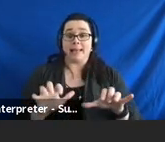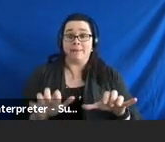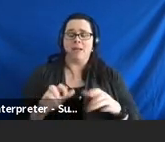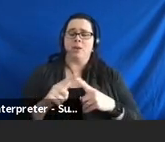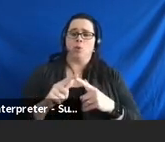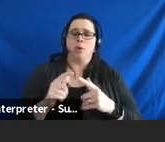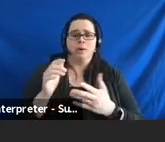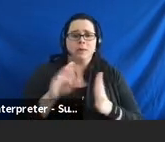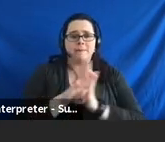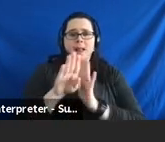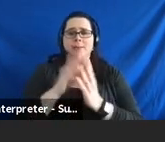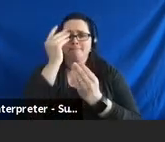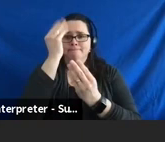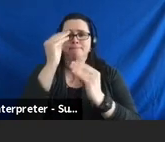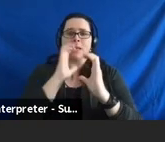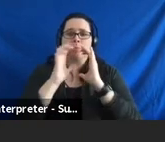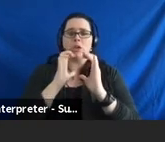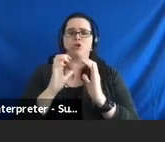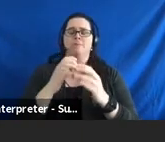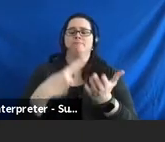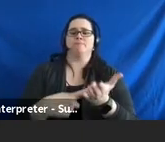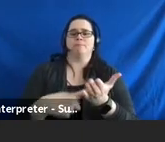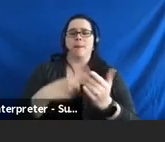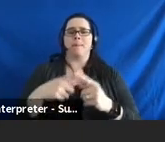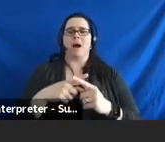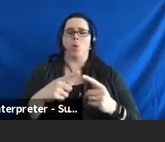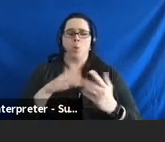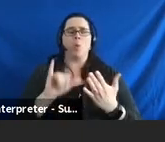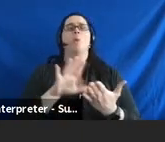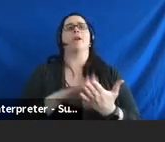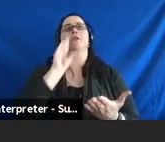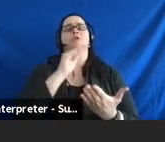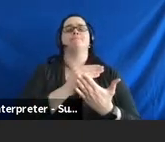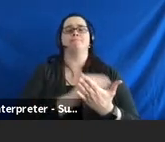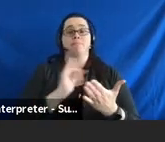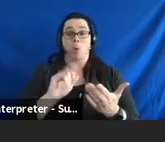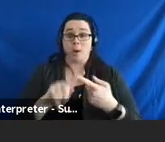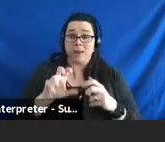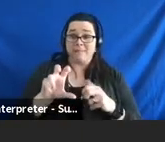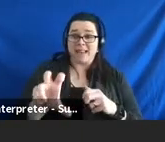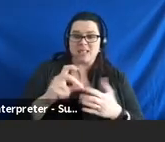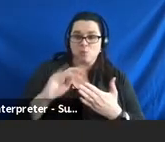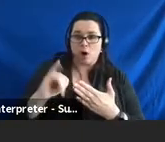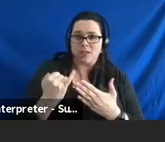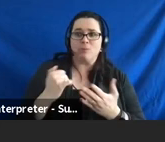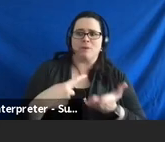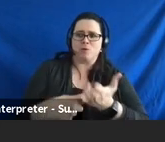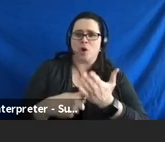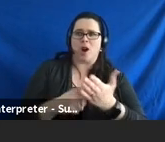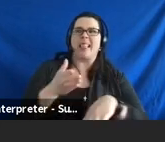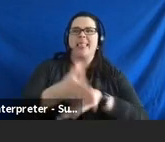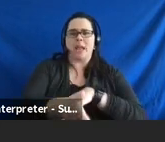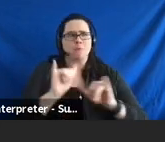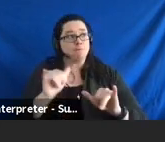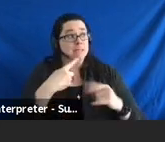informational briefs on lessons learned. So, when we are investing in these projects, we need to talk about them afterwards.